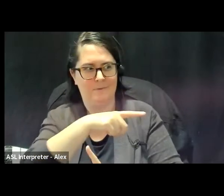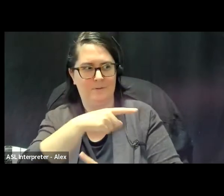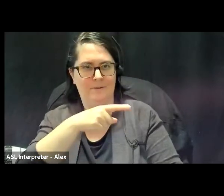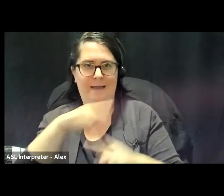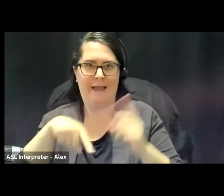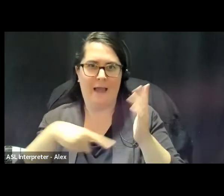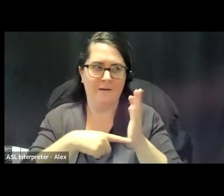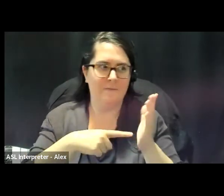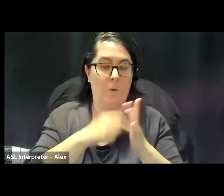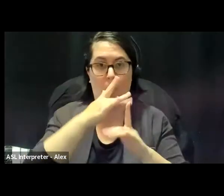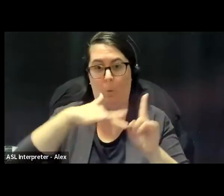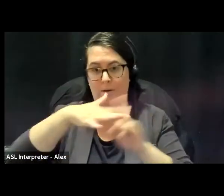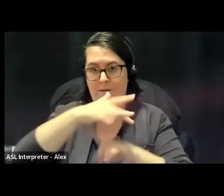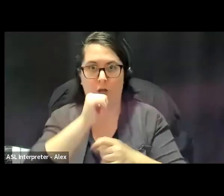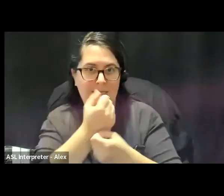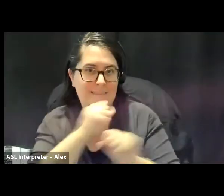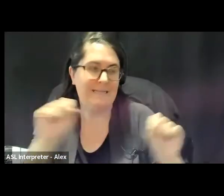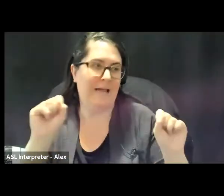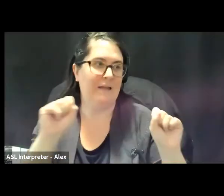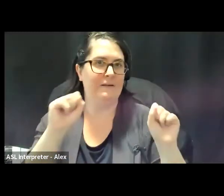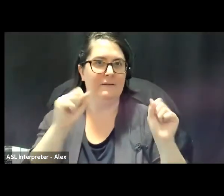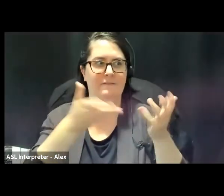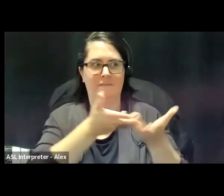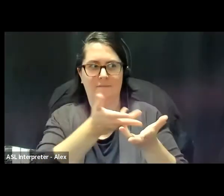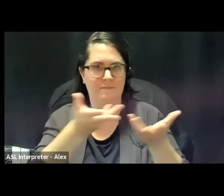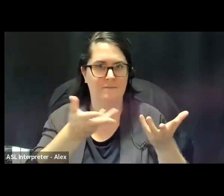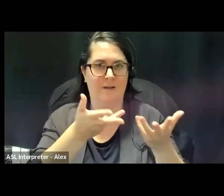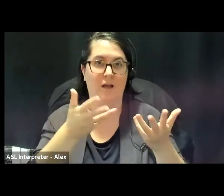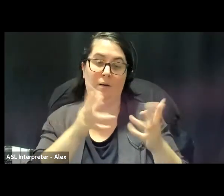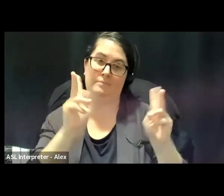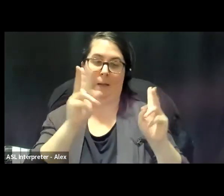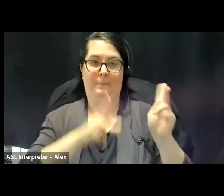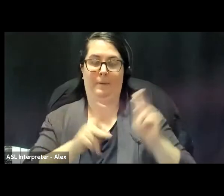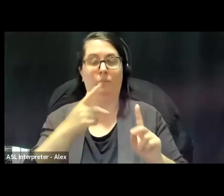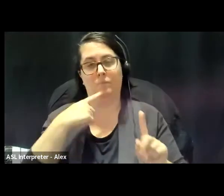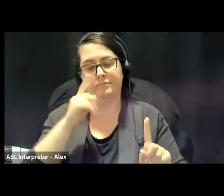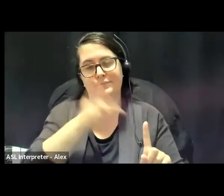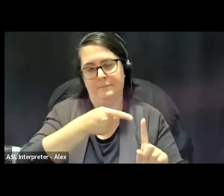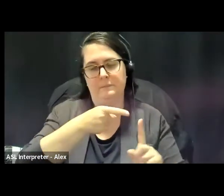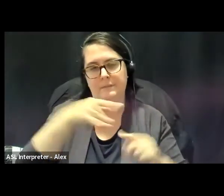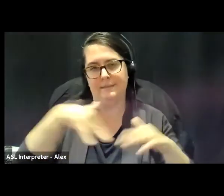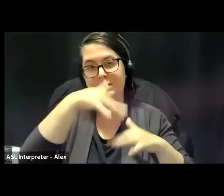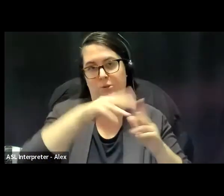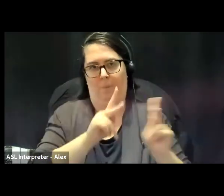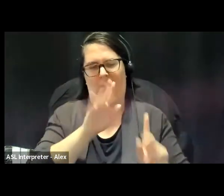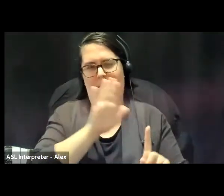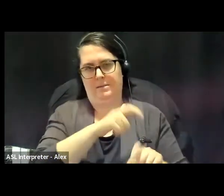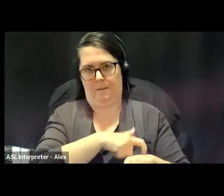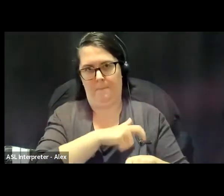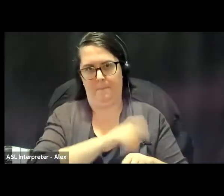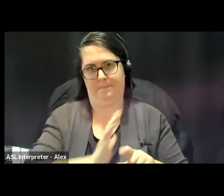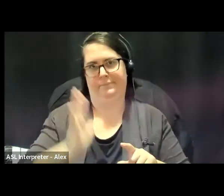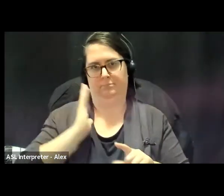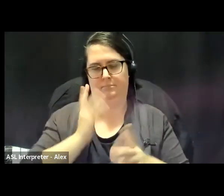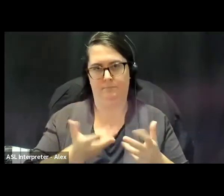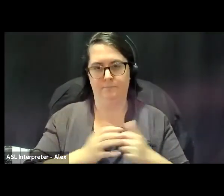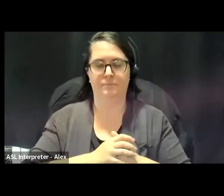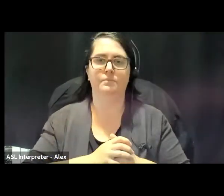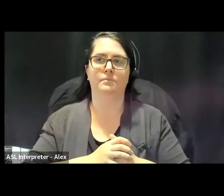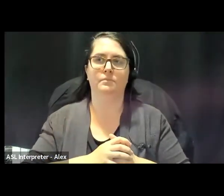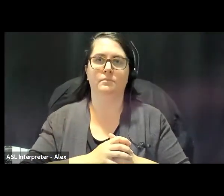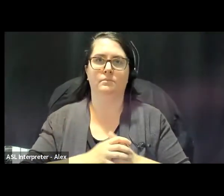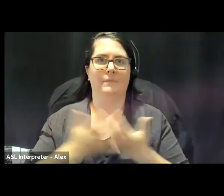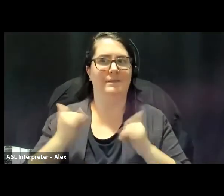people and people being Indigenous people at the time. So, you know, we have to recognize the